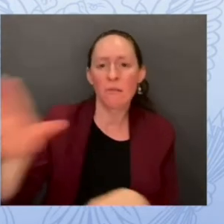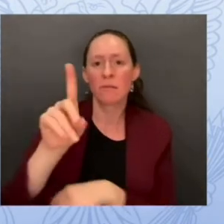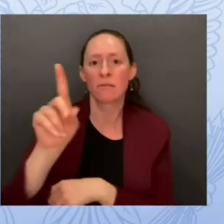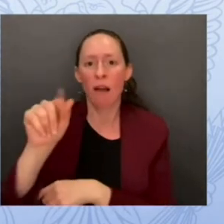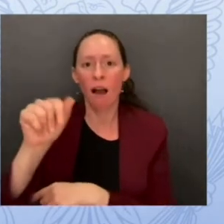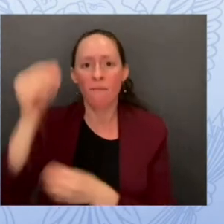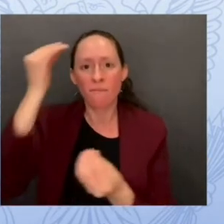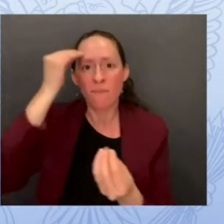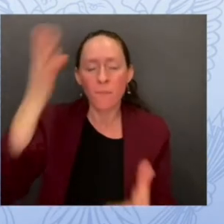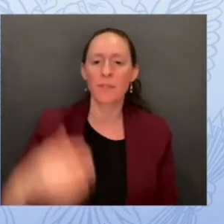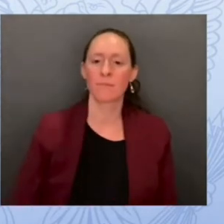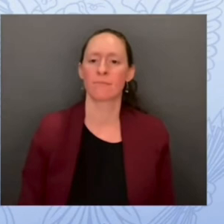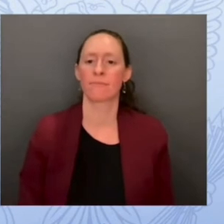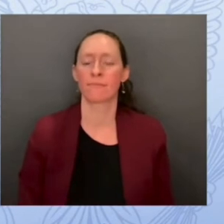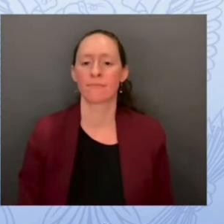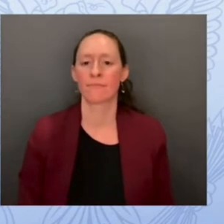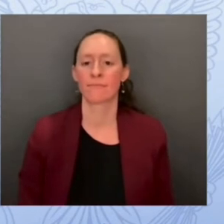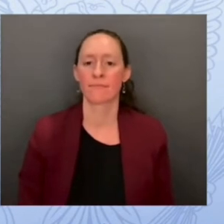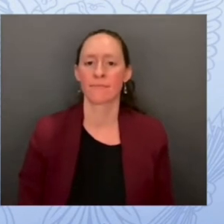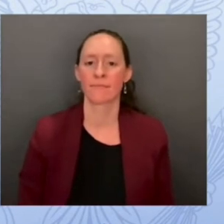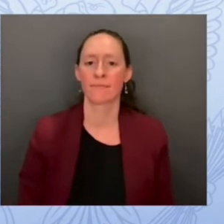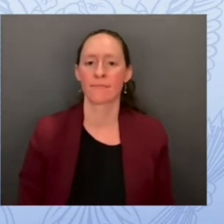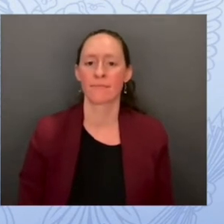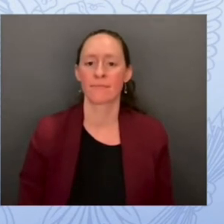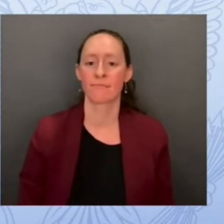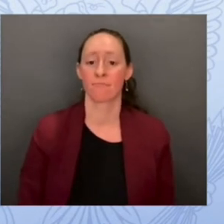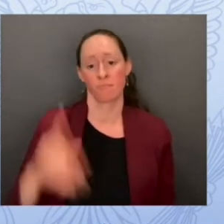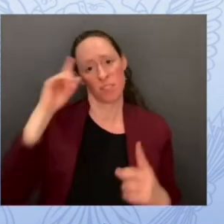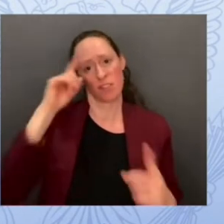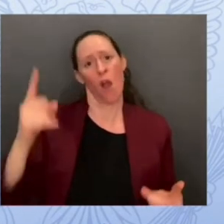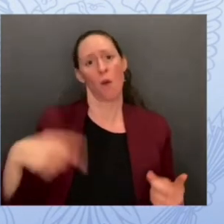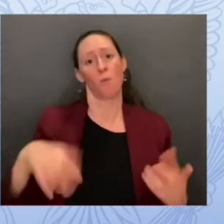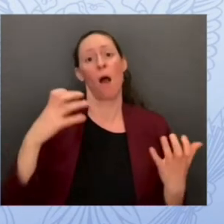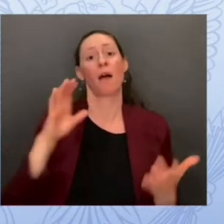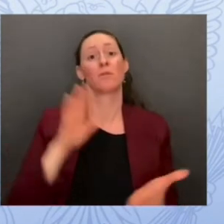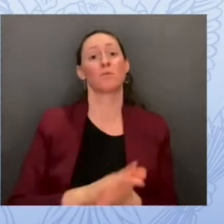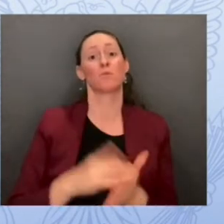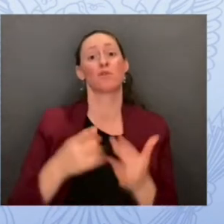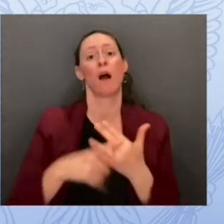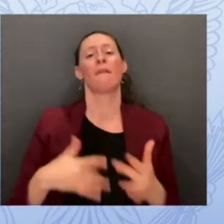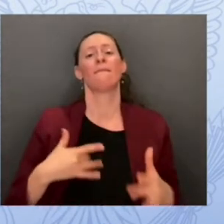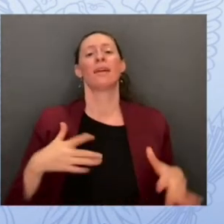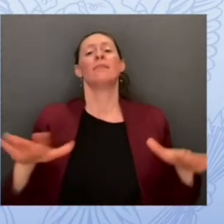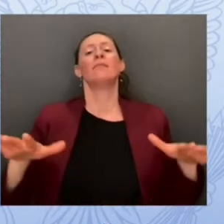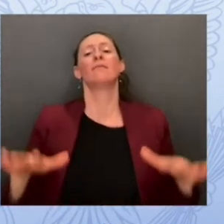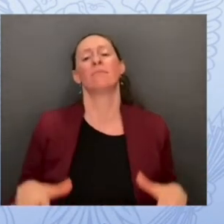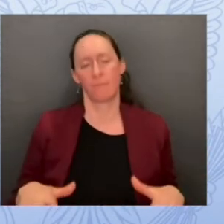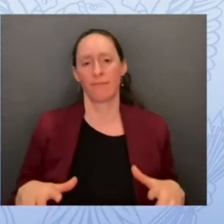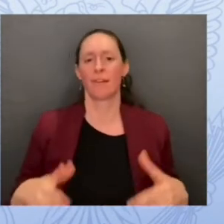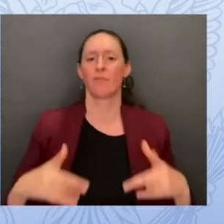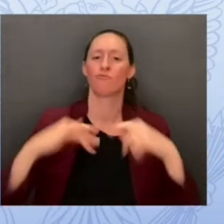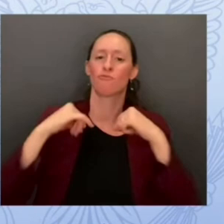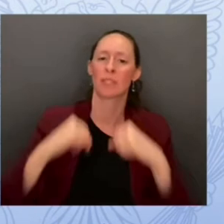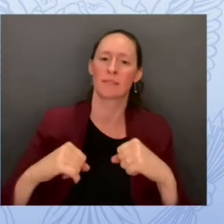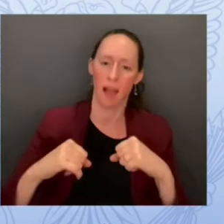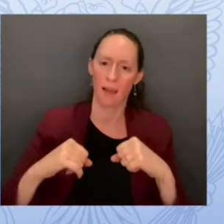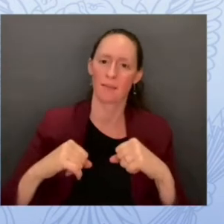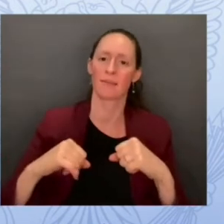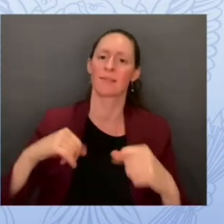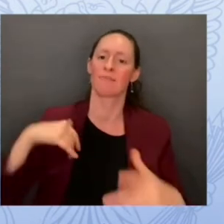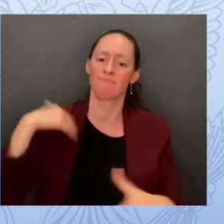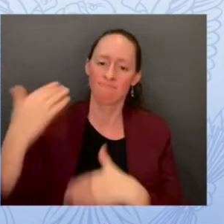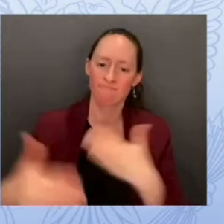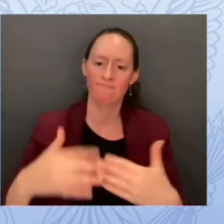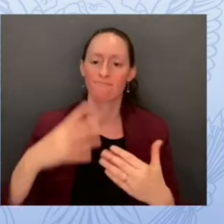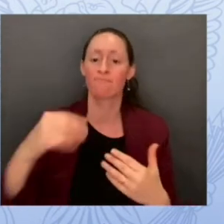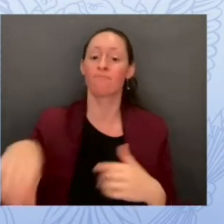nation's schools better protect themselves so they can focus on what they do best teaching children we launched the project cyber safe